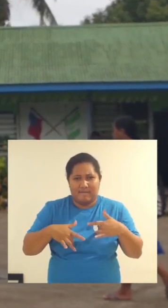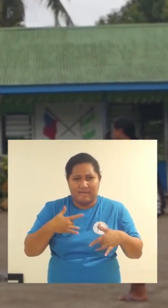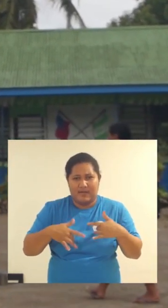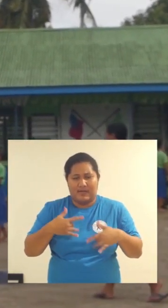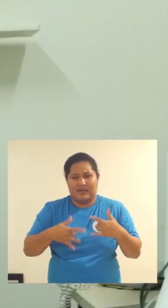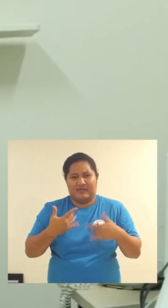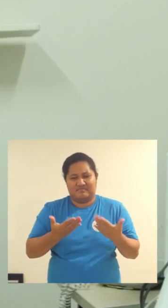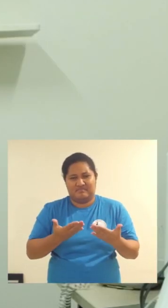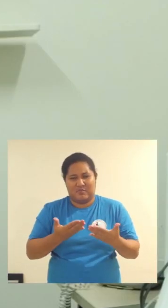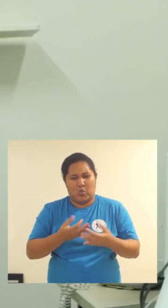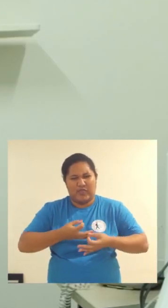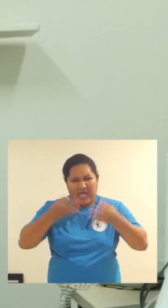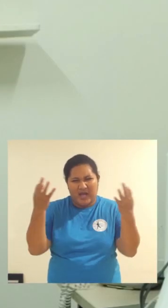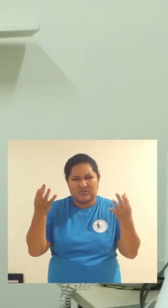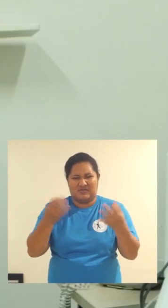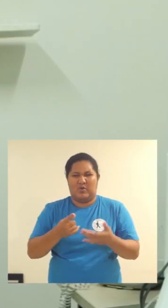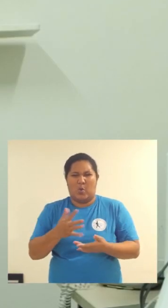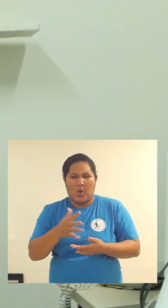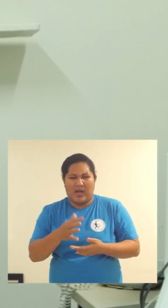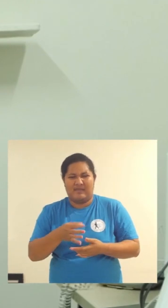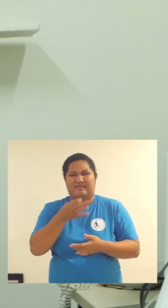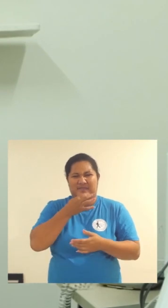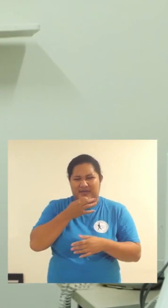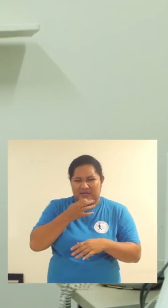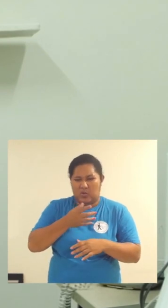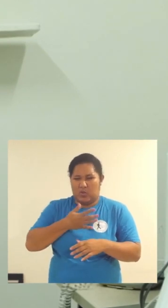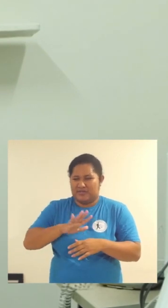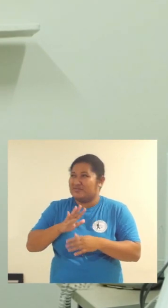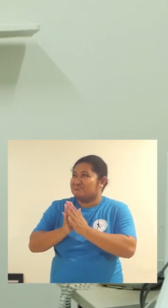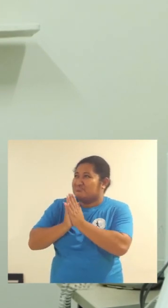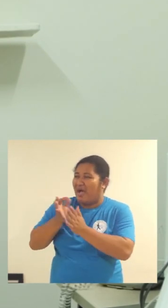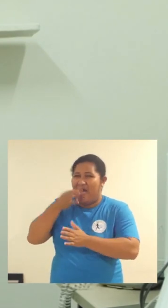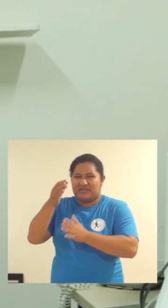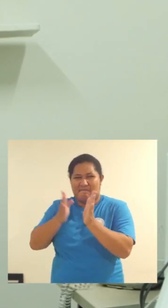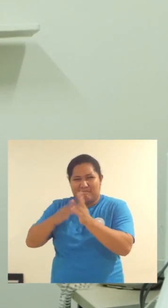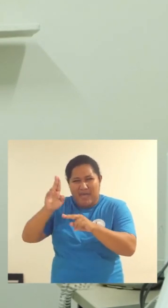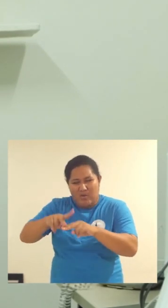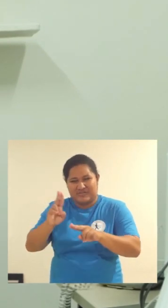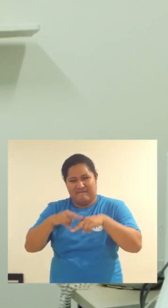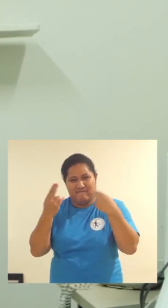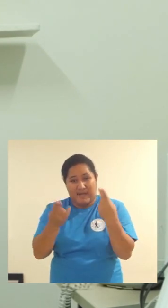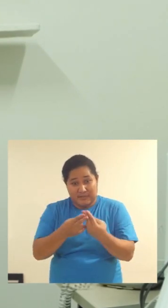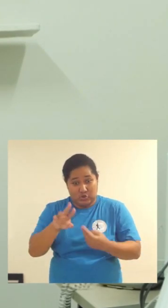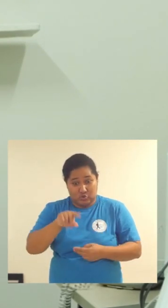a single person who is a single person life. It is important for us